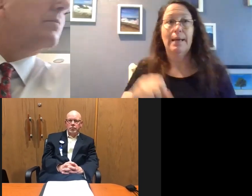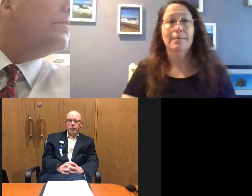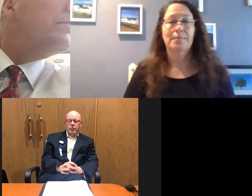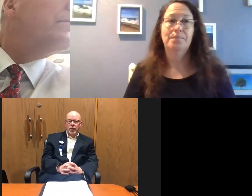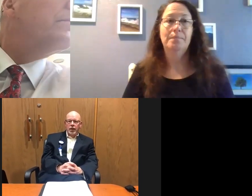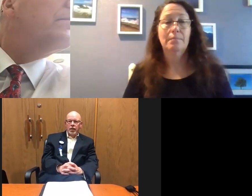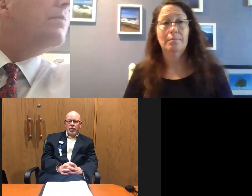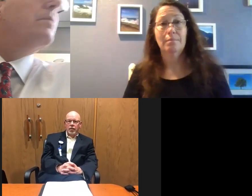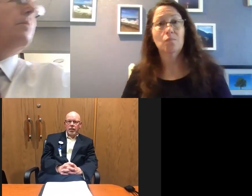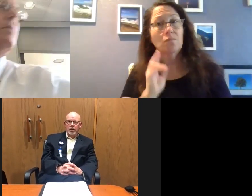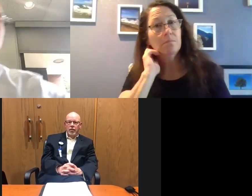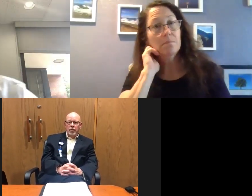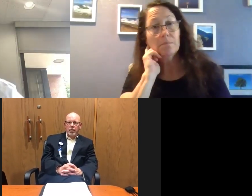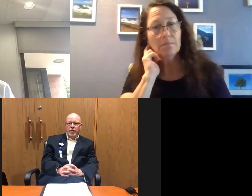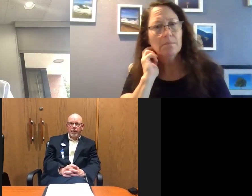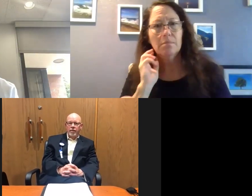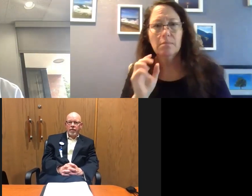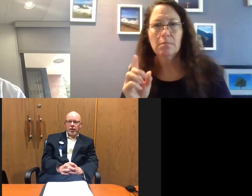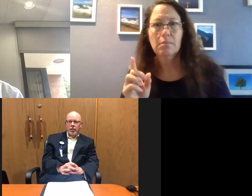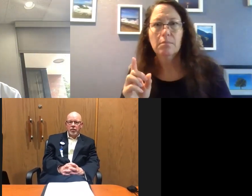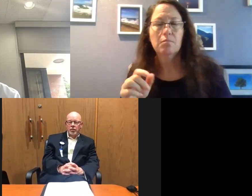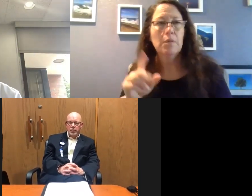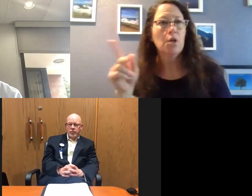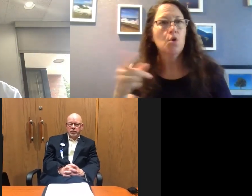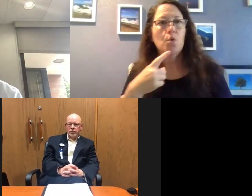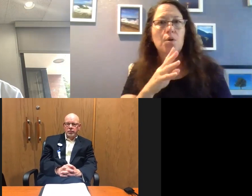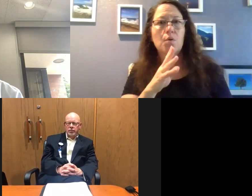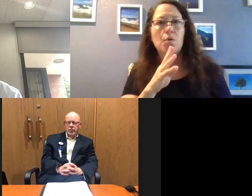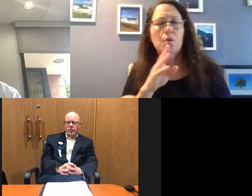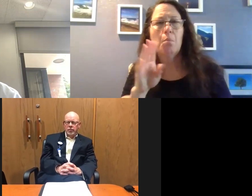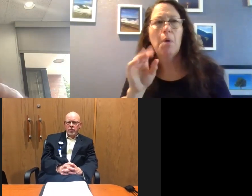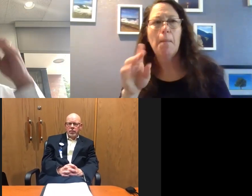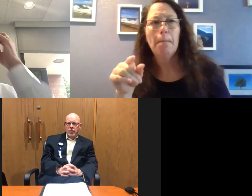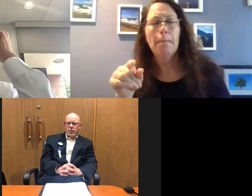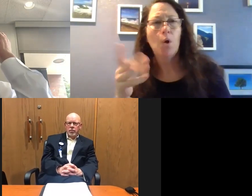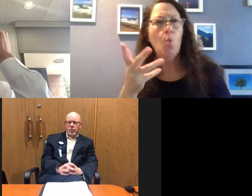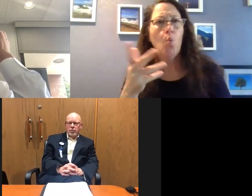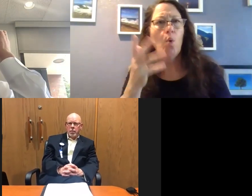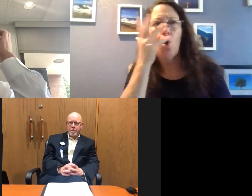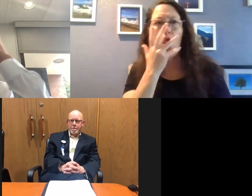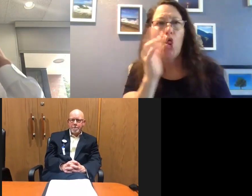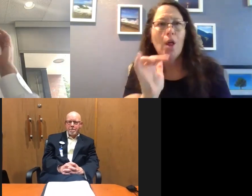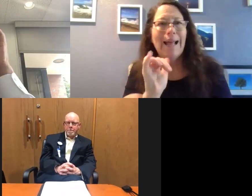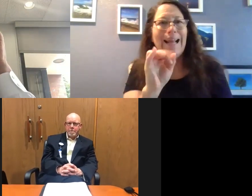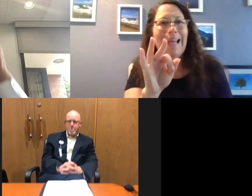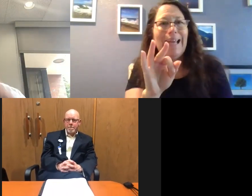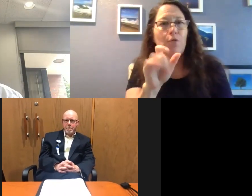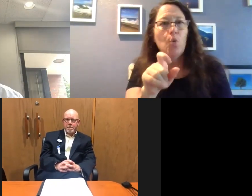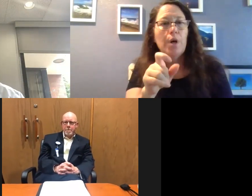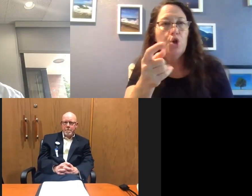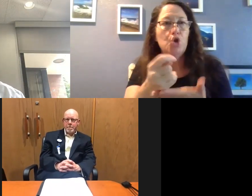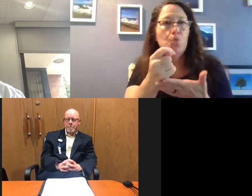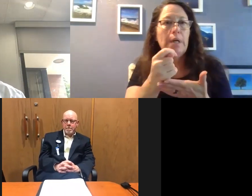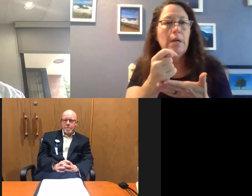Well, and then in some of the, um, hypotheticals you were mentioning, Bob, we'll go to you for this one. What would the scenario look like if you had to treat hundreds?